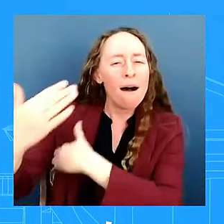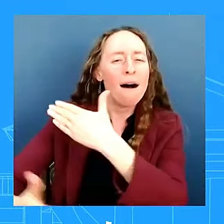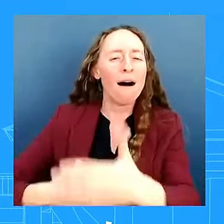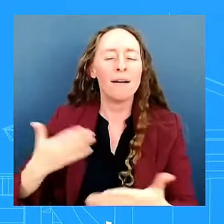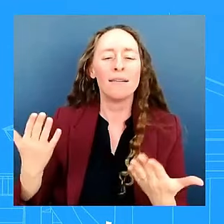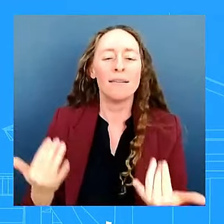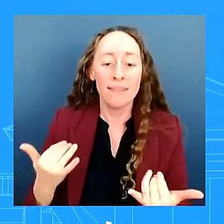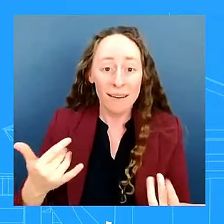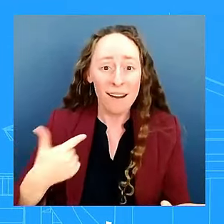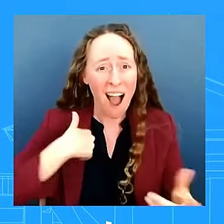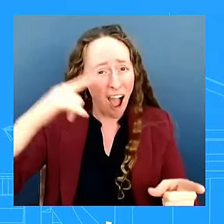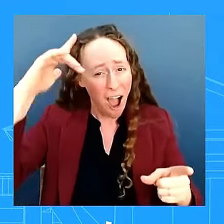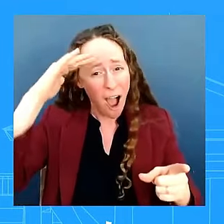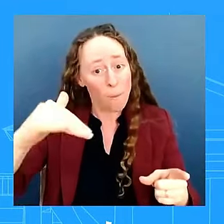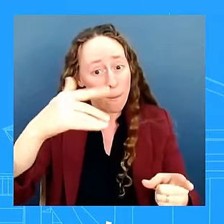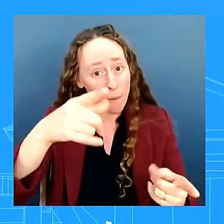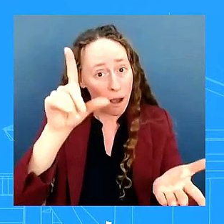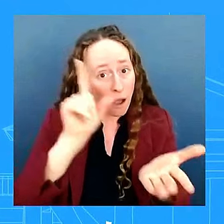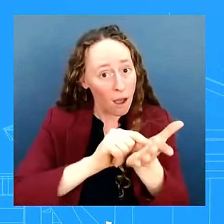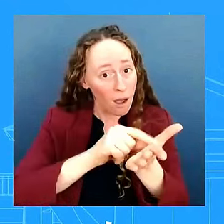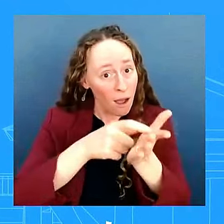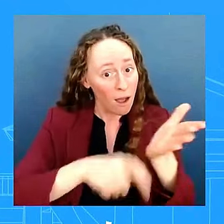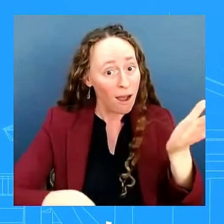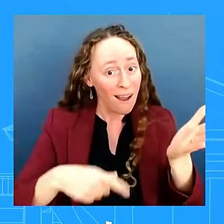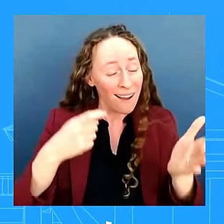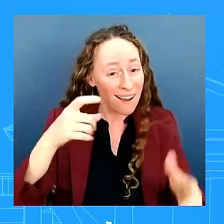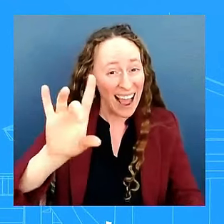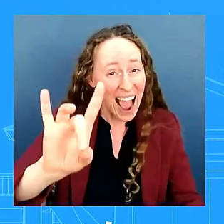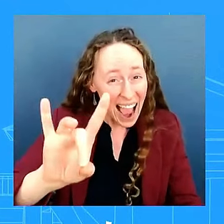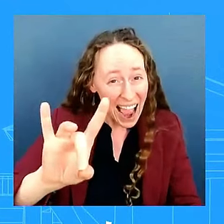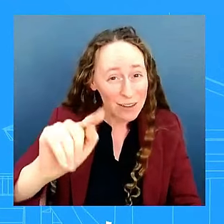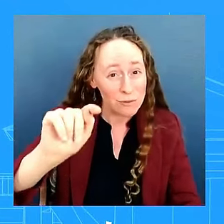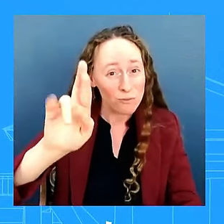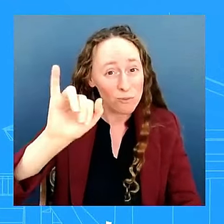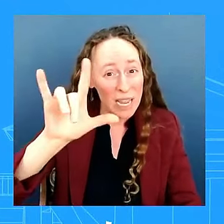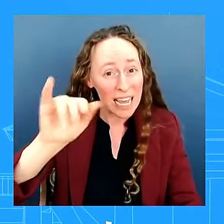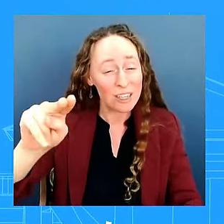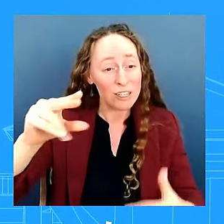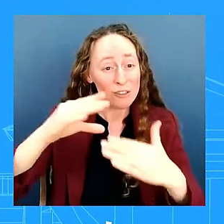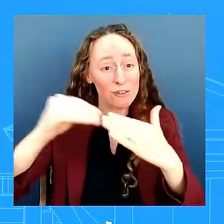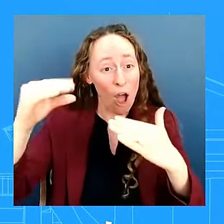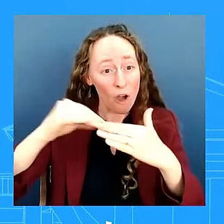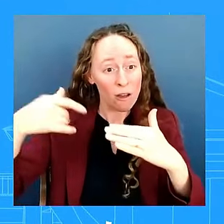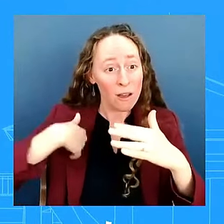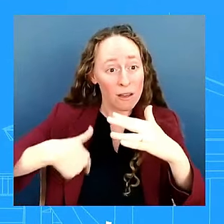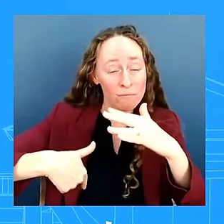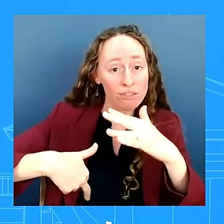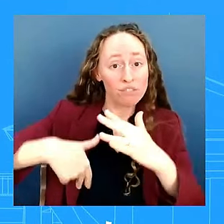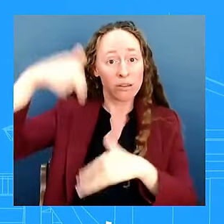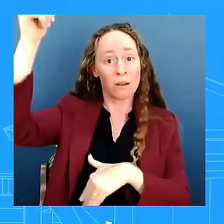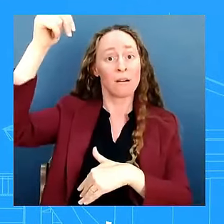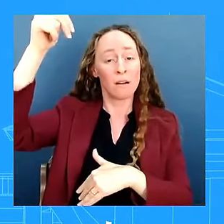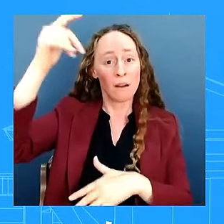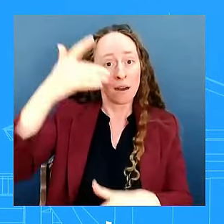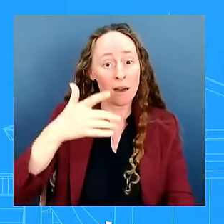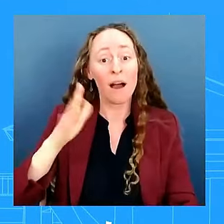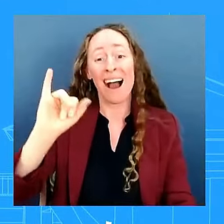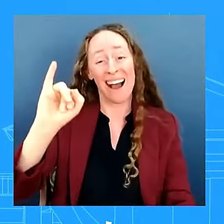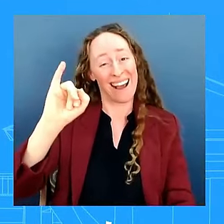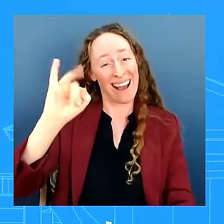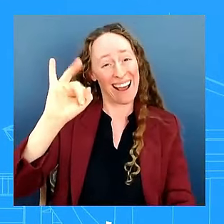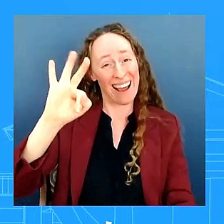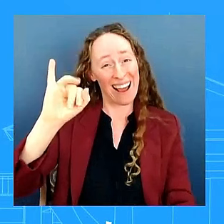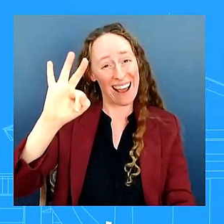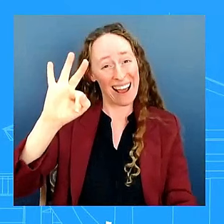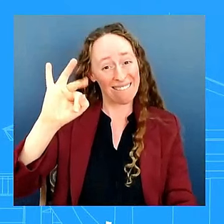and his budget would lower the deficit by another three trillion by making millionaires and and biggest corporations pay their fair share at to